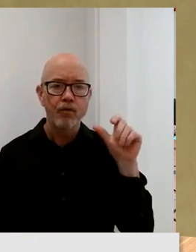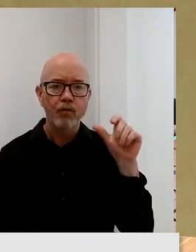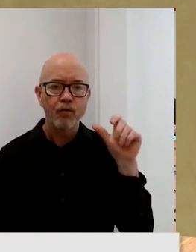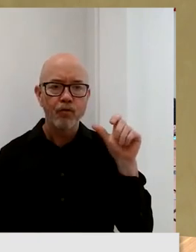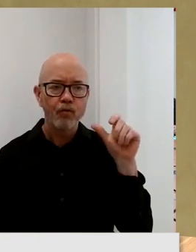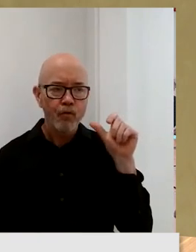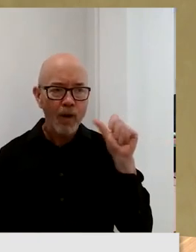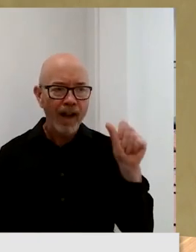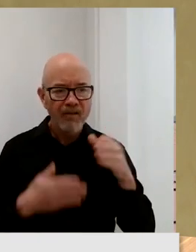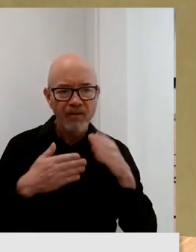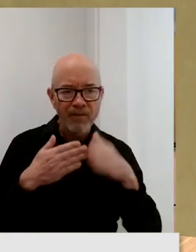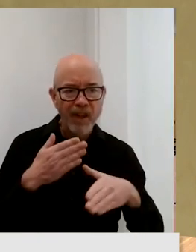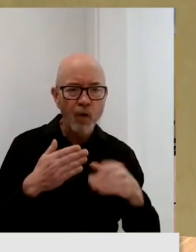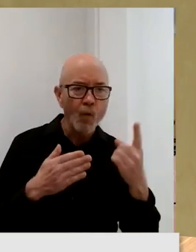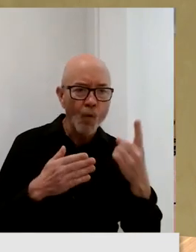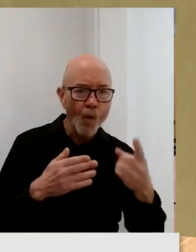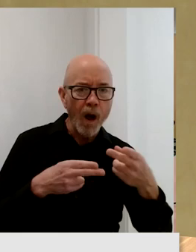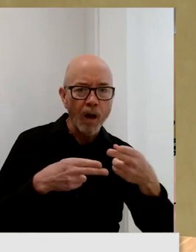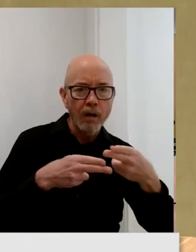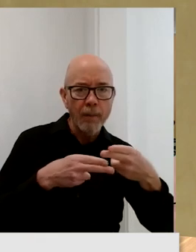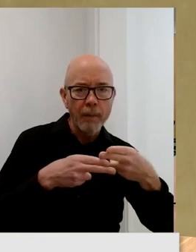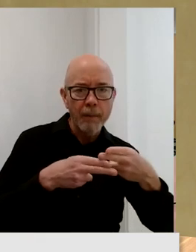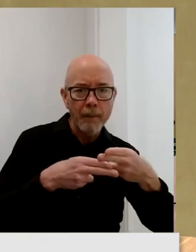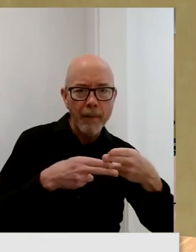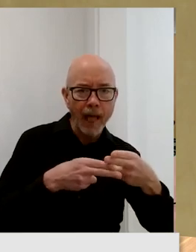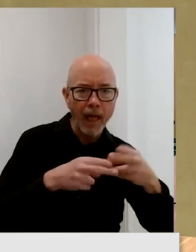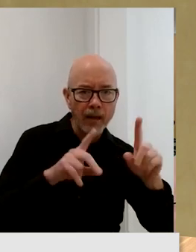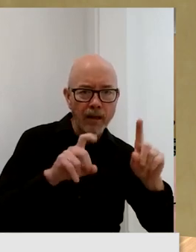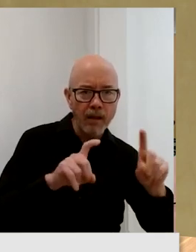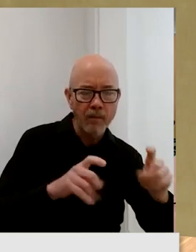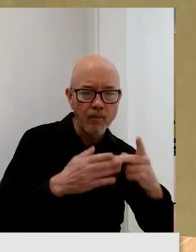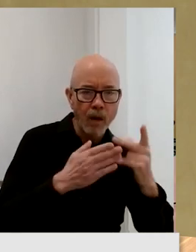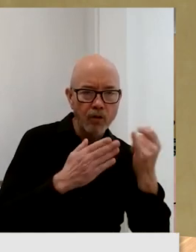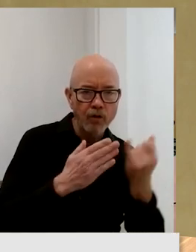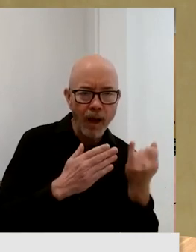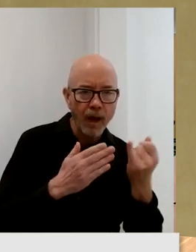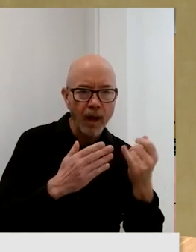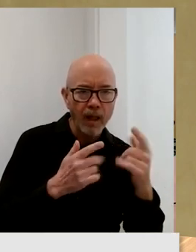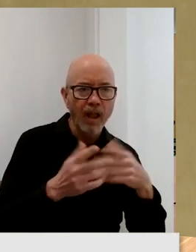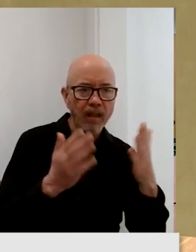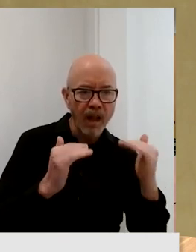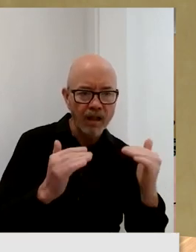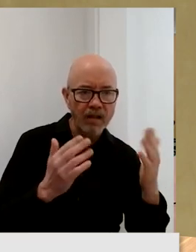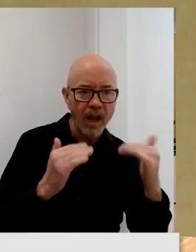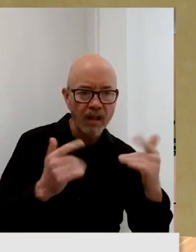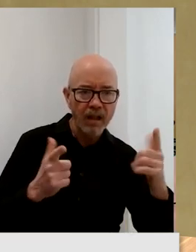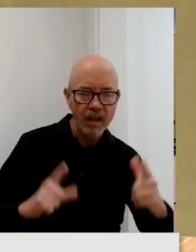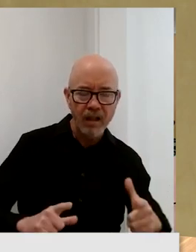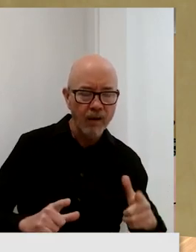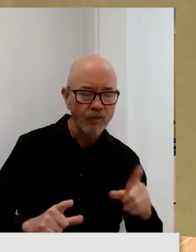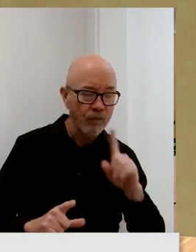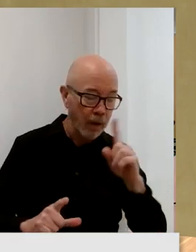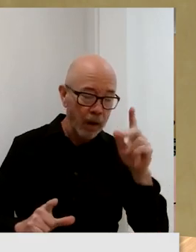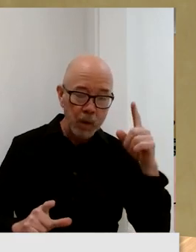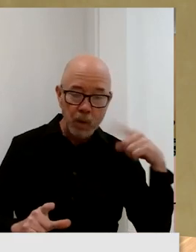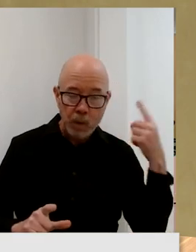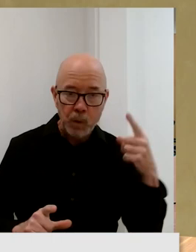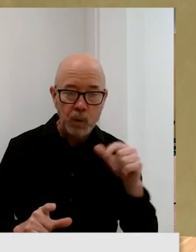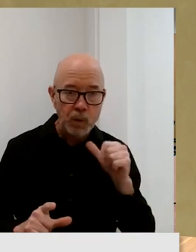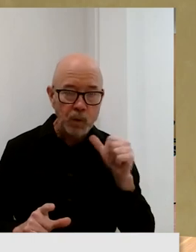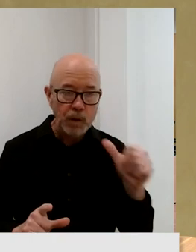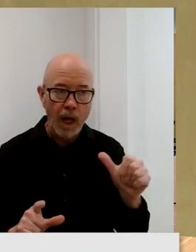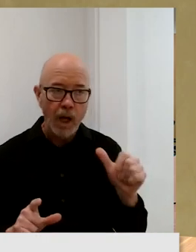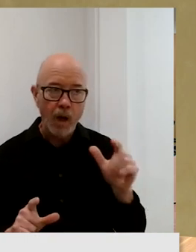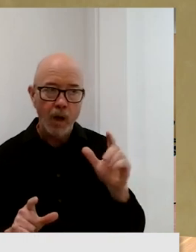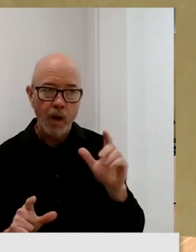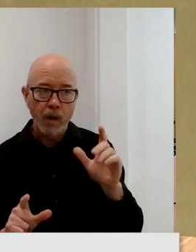at a time, you know, is, is really absurd. It, it will not get, we will not see success. And this has to be